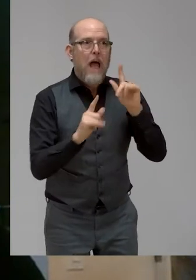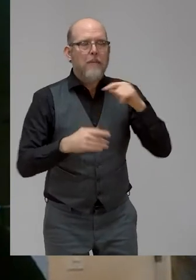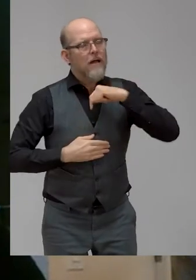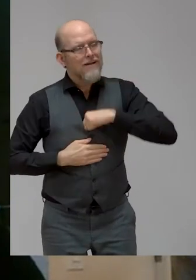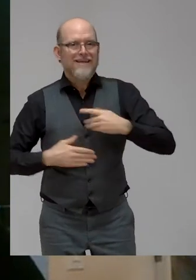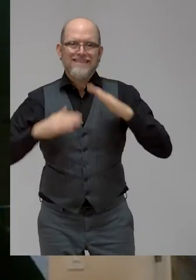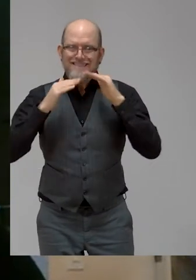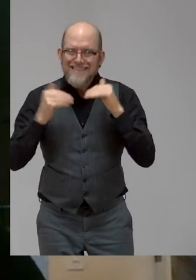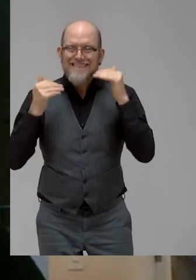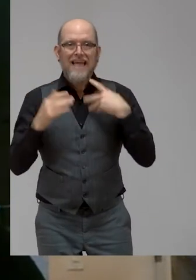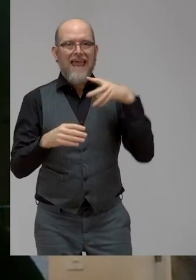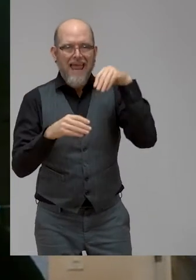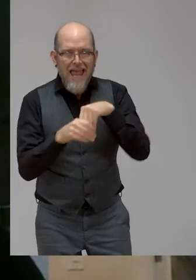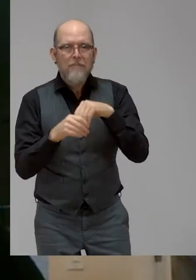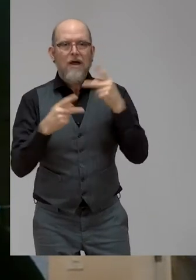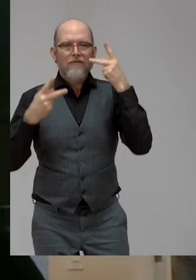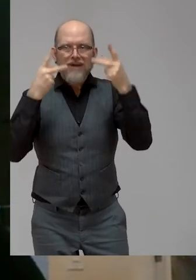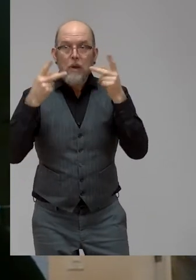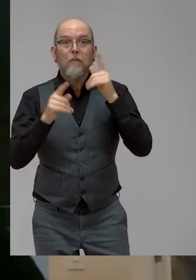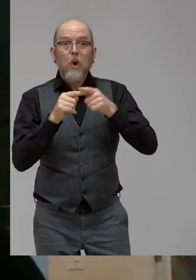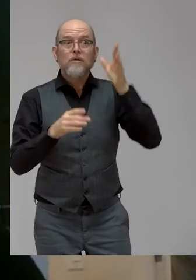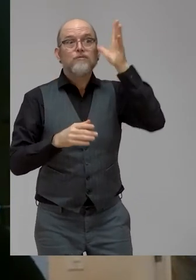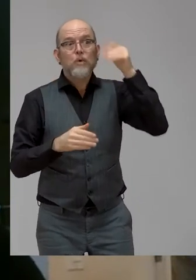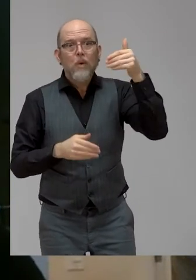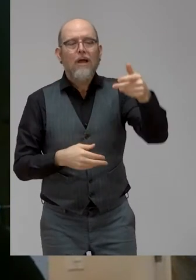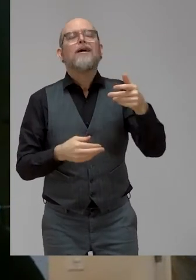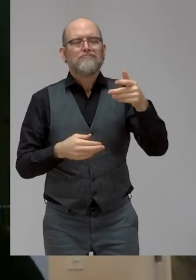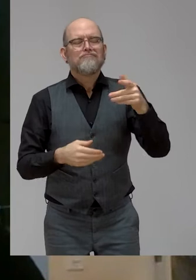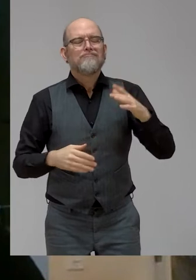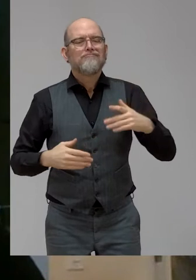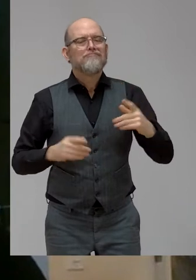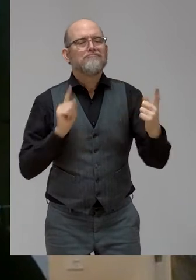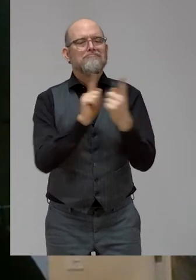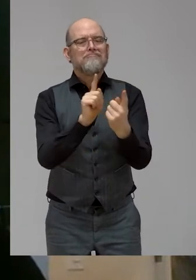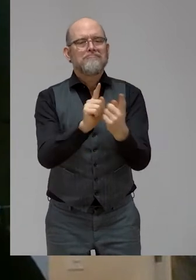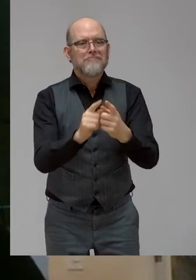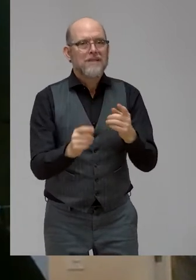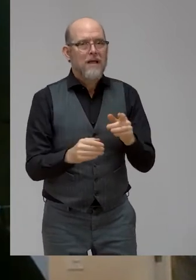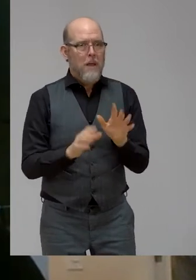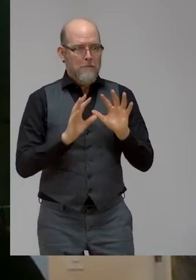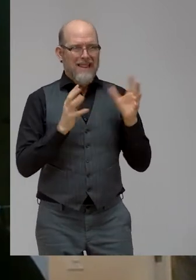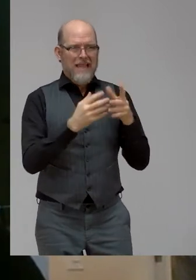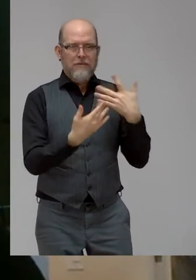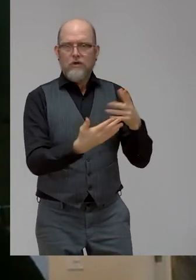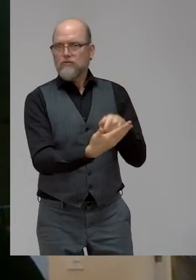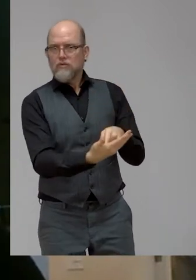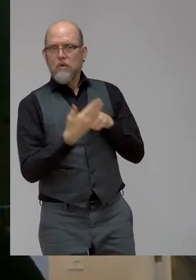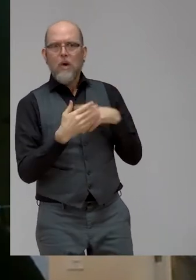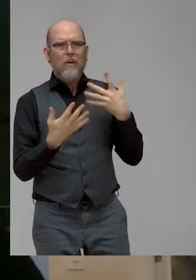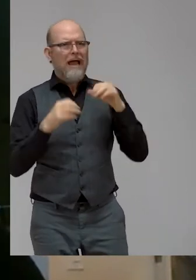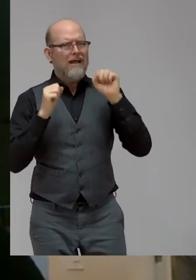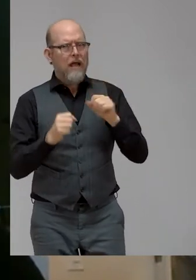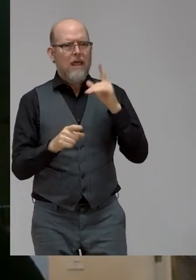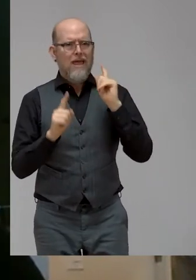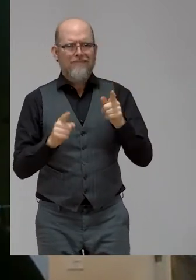again, the pandemic has made clear that there are many opportunities for us to seize upon in order